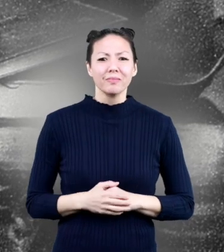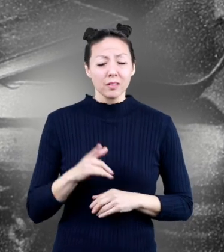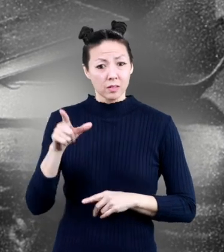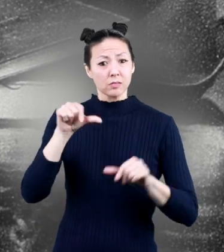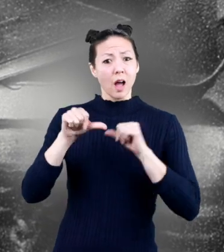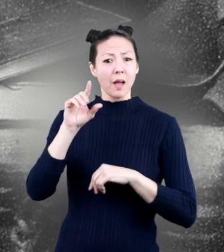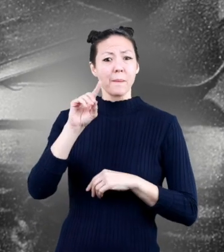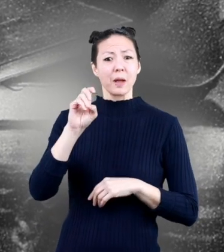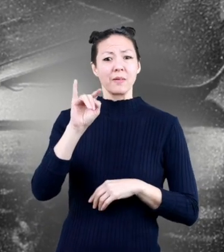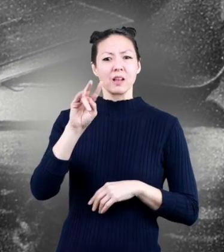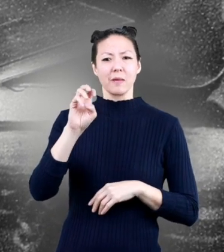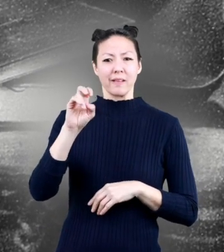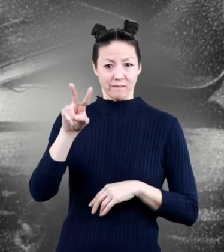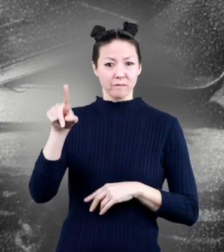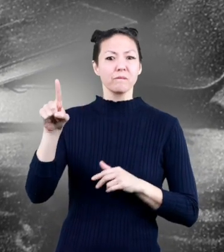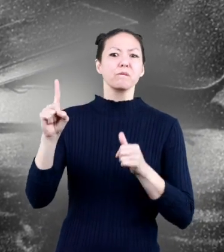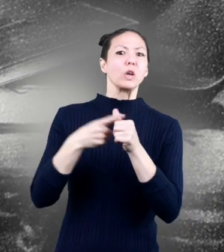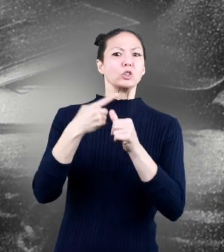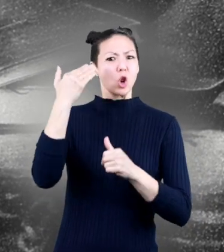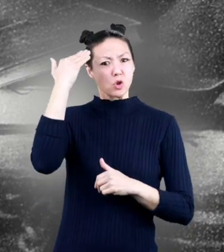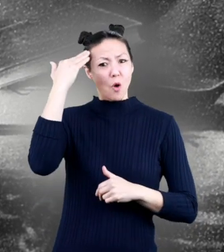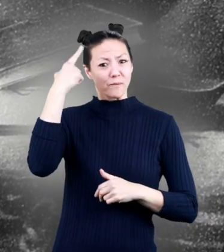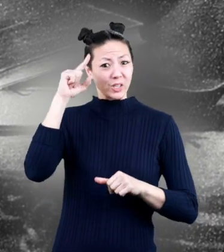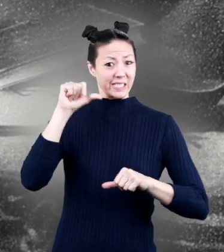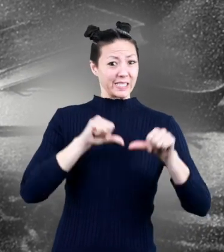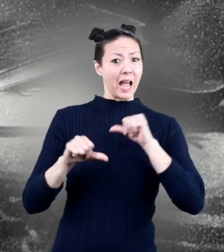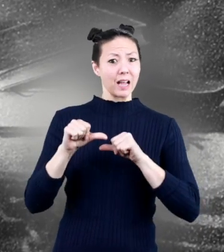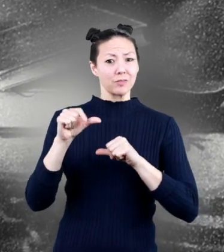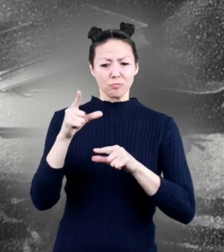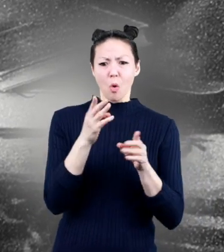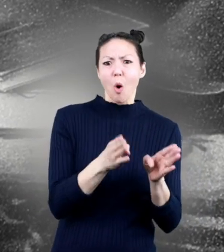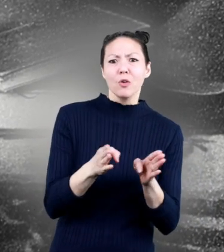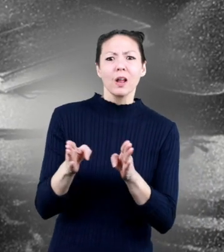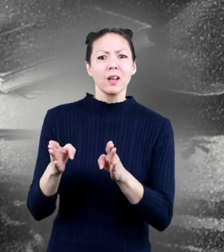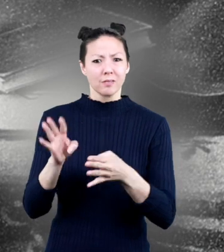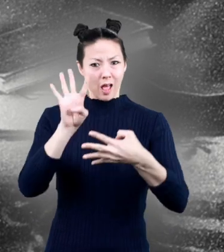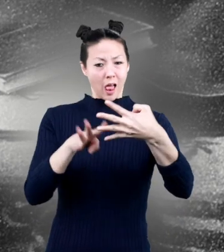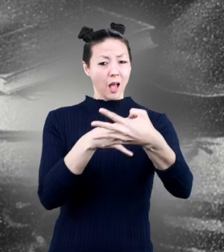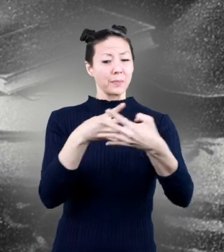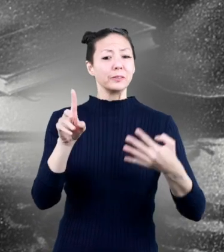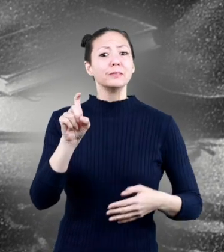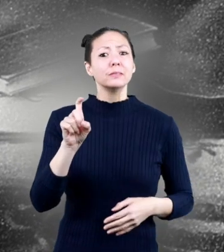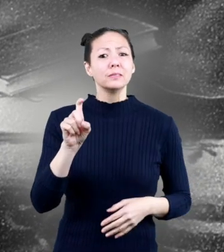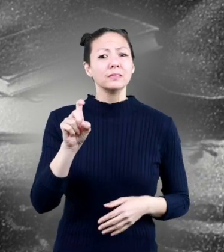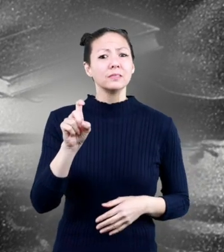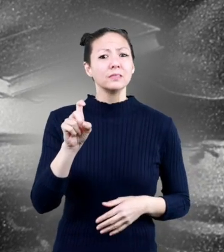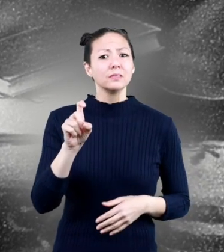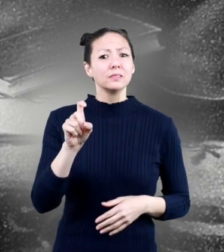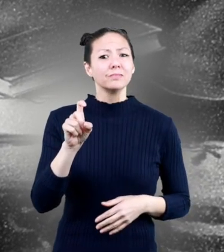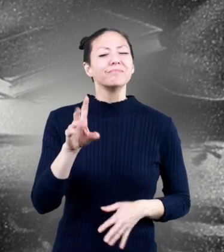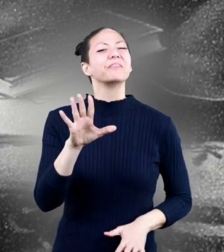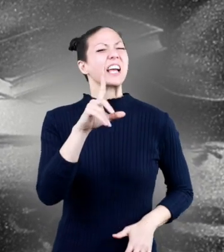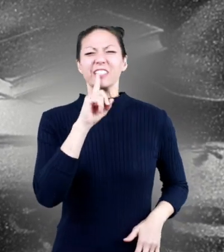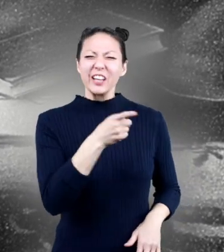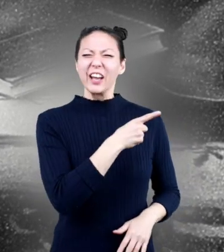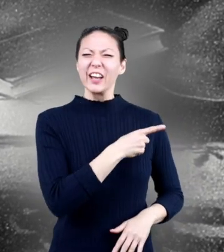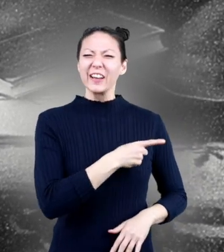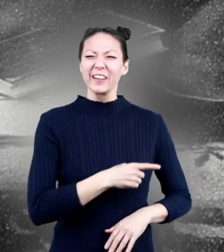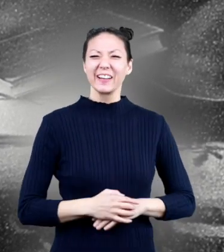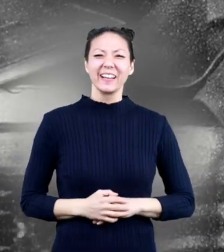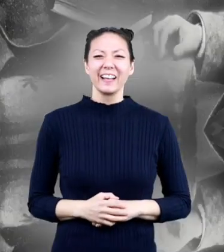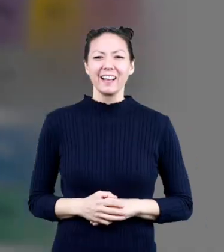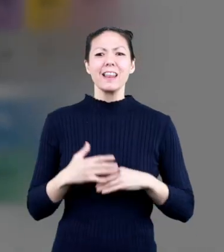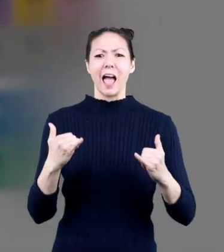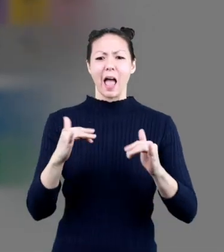dimitri mendeleev was the first known scientist to order elements into a table true